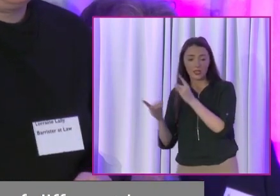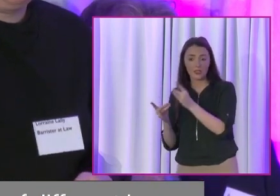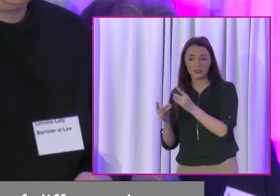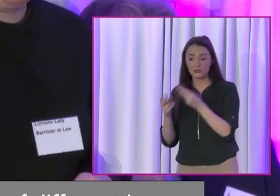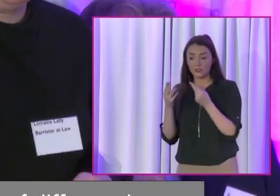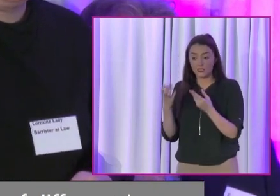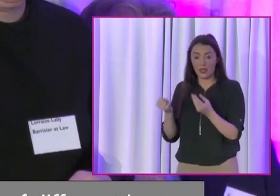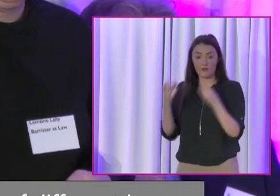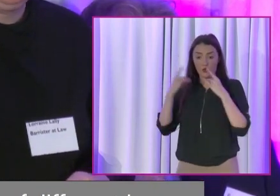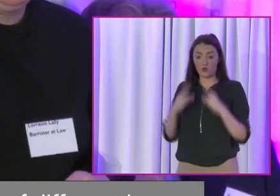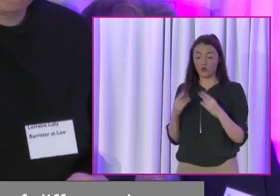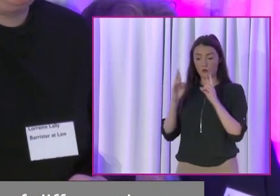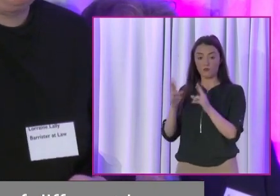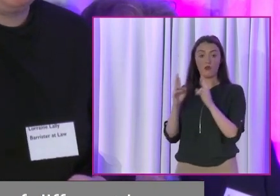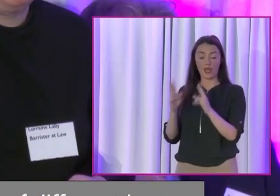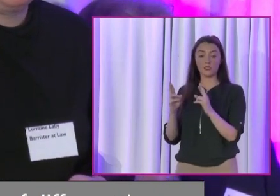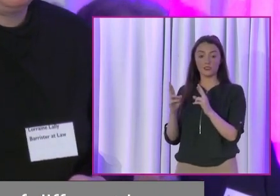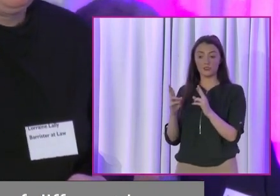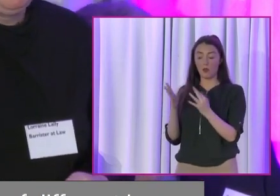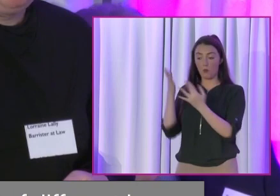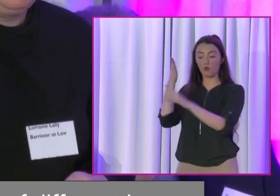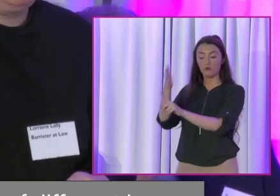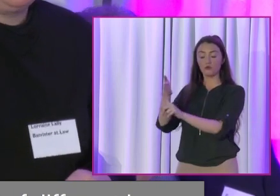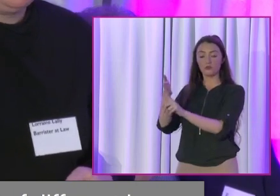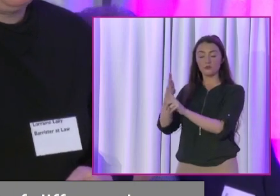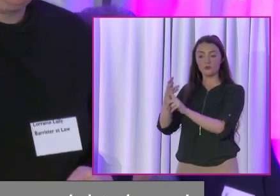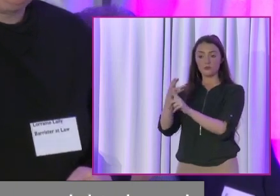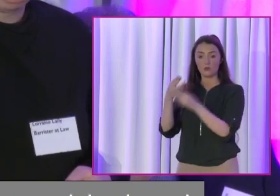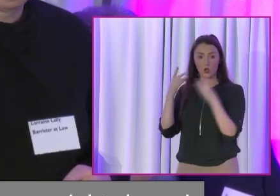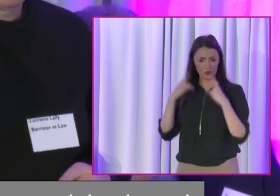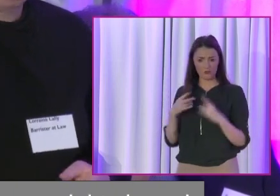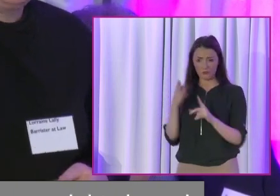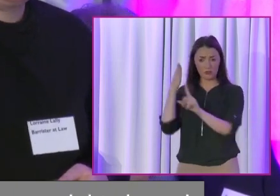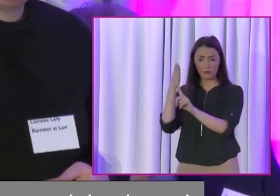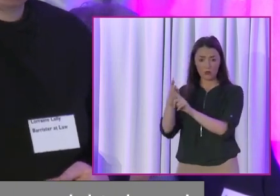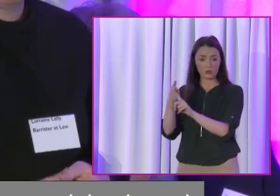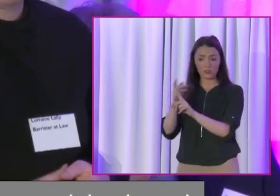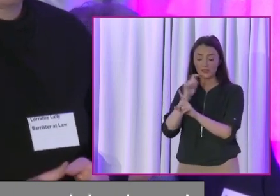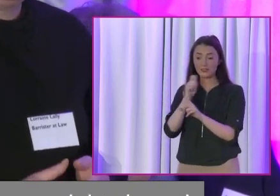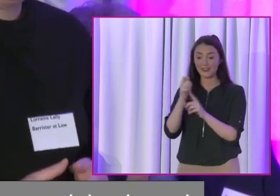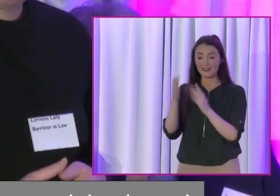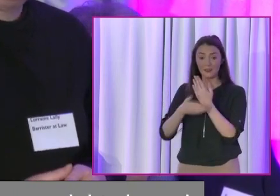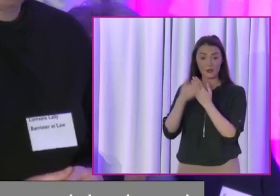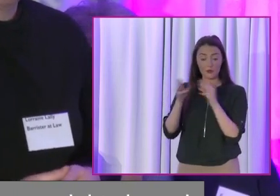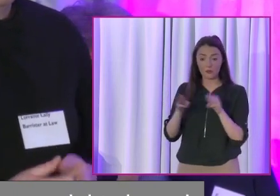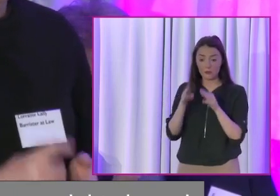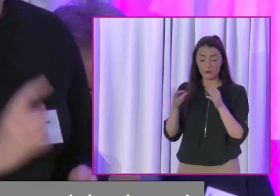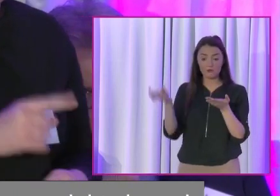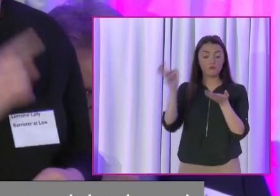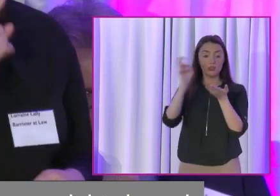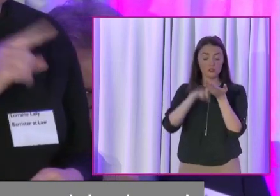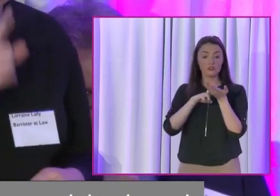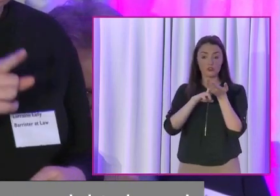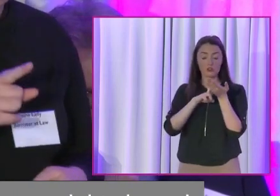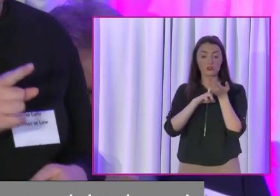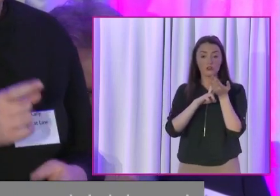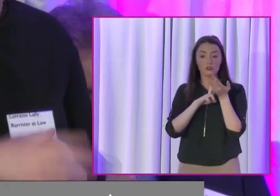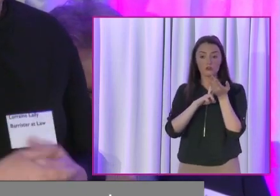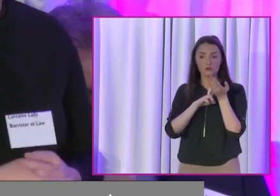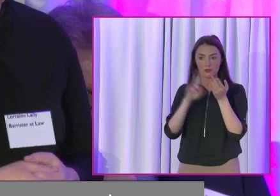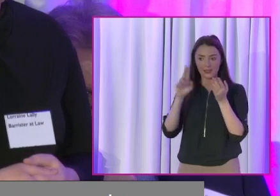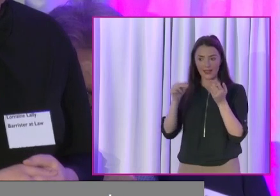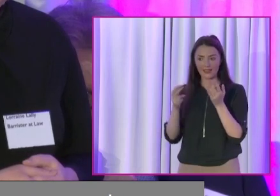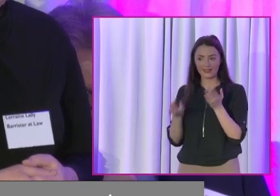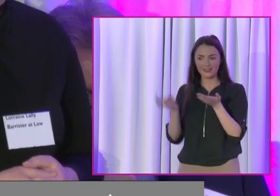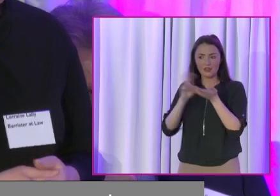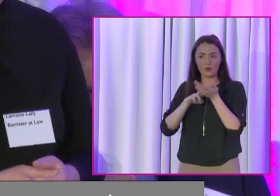have a human rights-based approach and a human approach. And we need to be telling young people, register to vote. And you can register to vote from the age of 17, which I